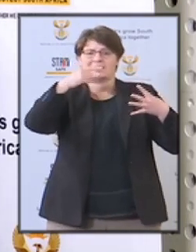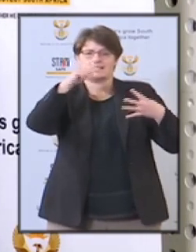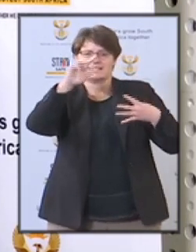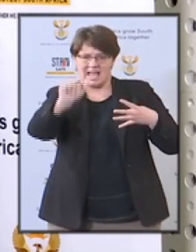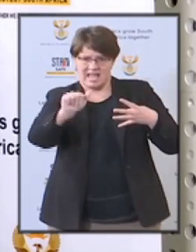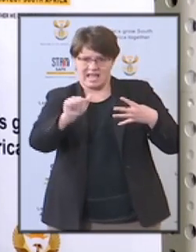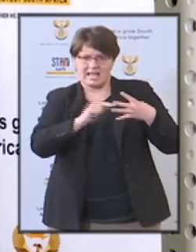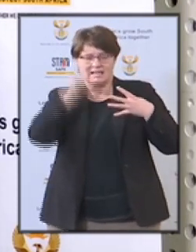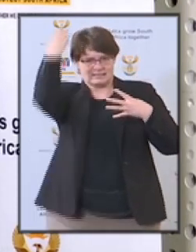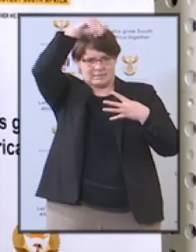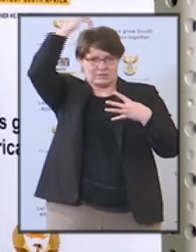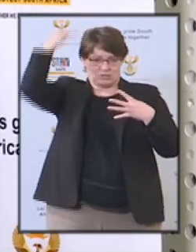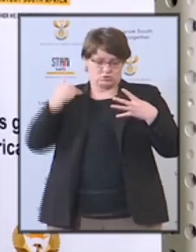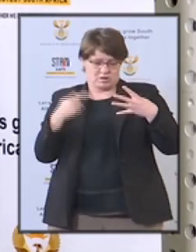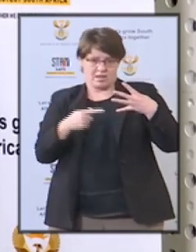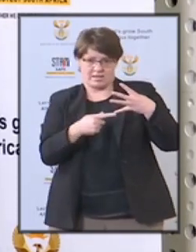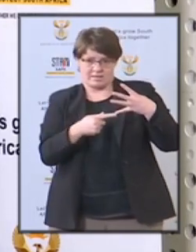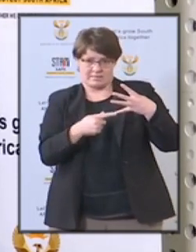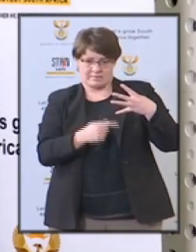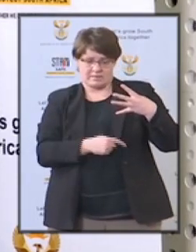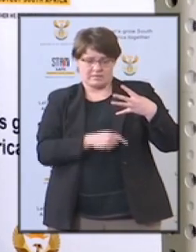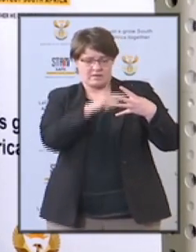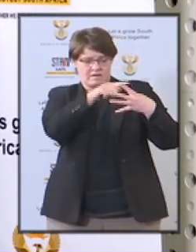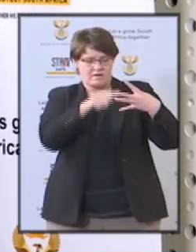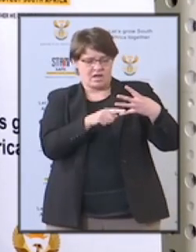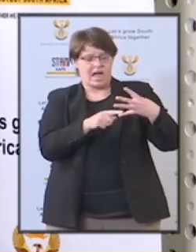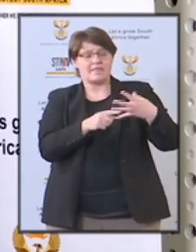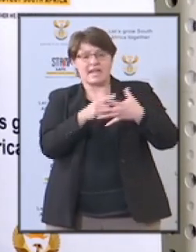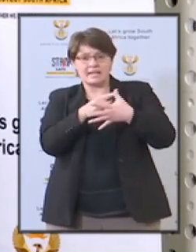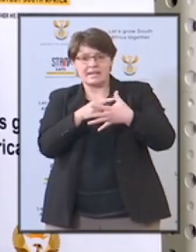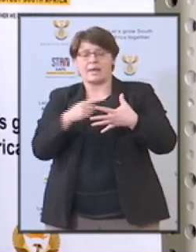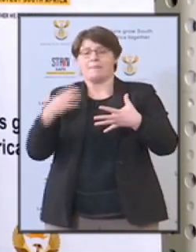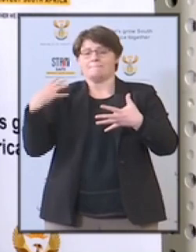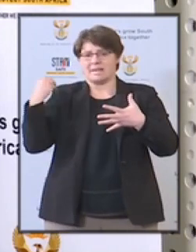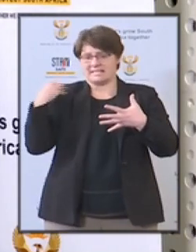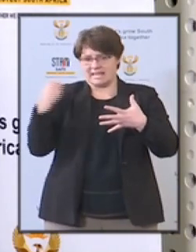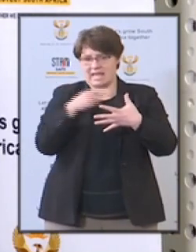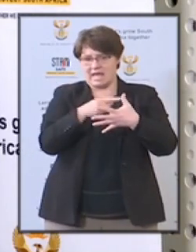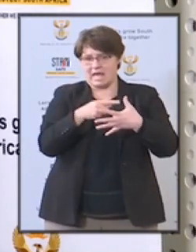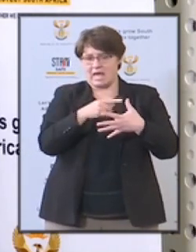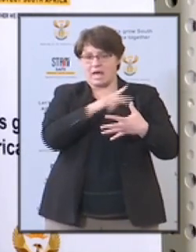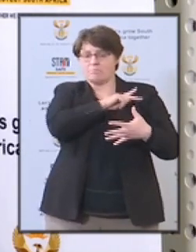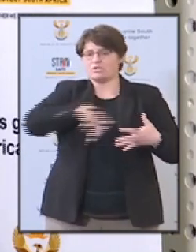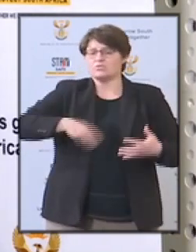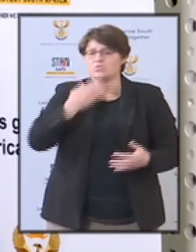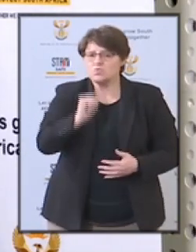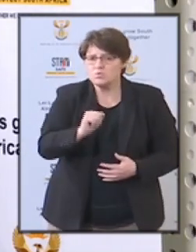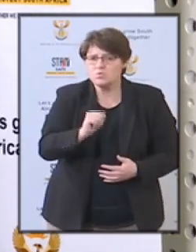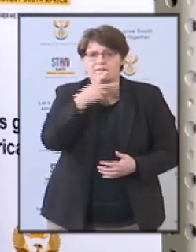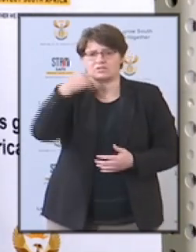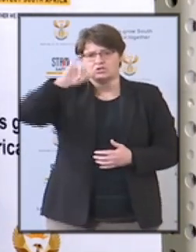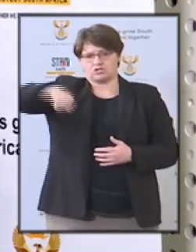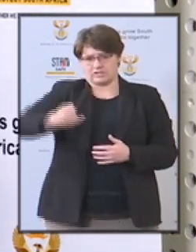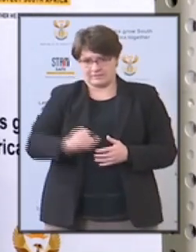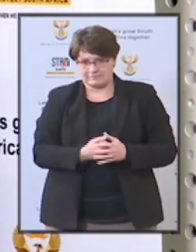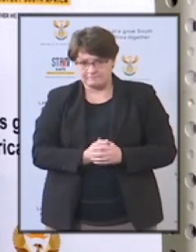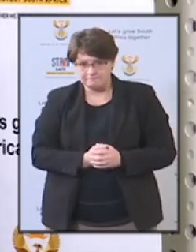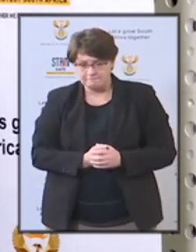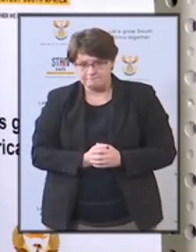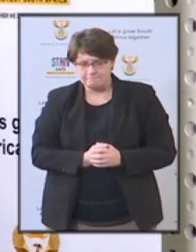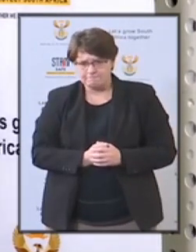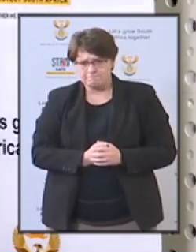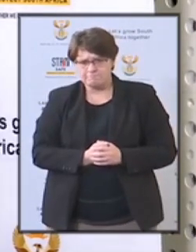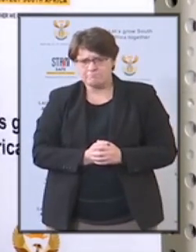Dr. Nkosa Zanatlamini-Zuma. And Minister in the Presidency, Mr. Jackson Mthimbu. All government